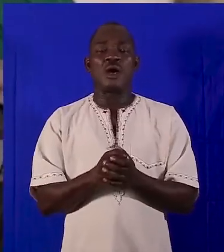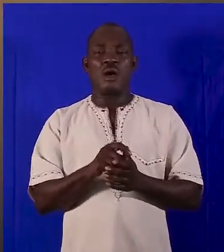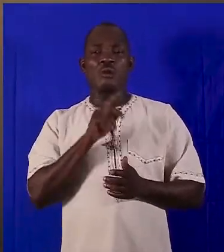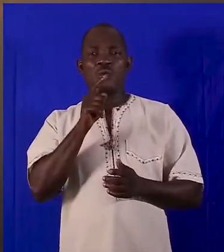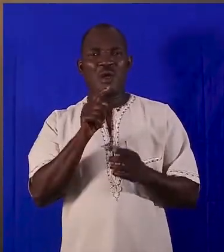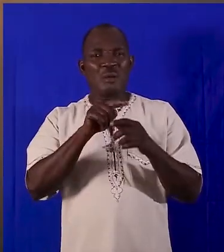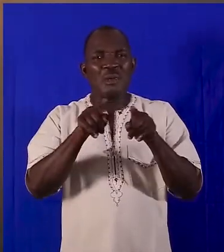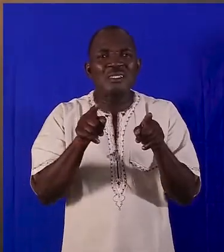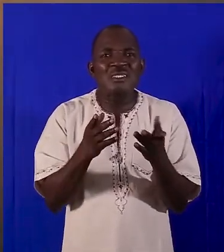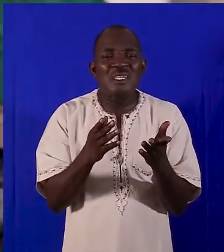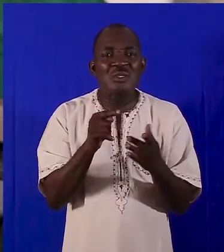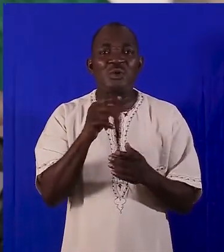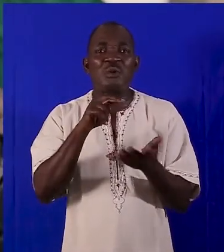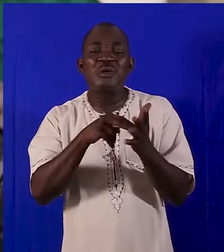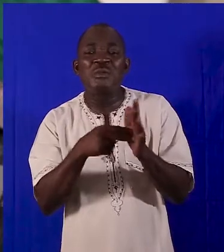Okay,